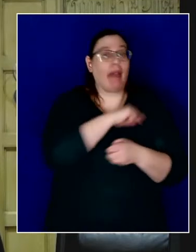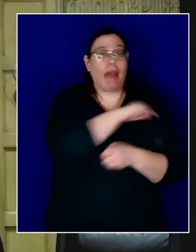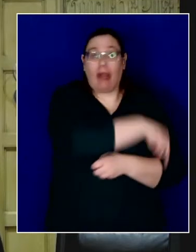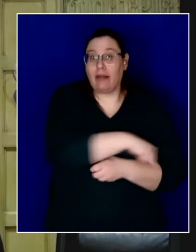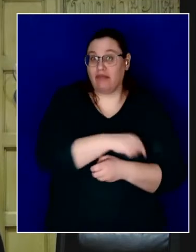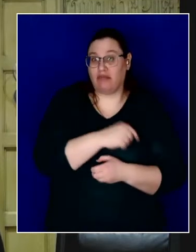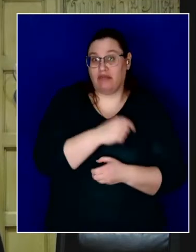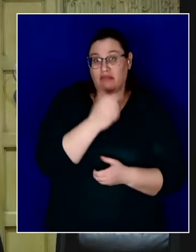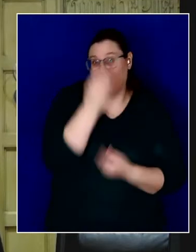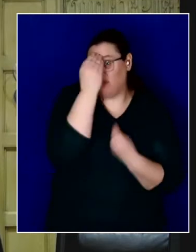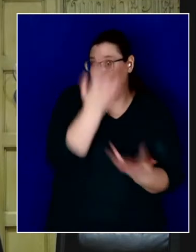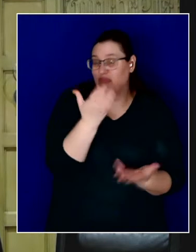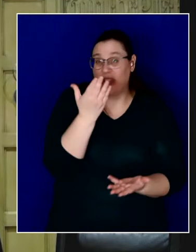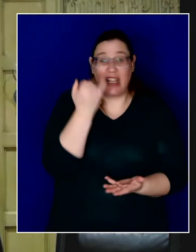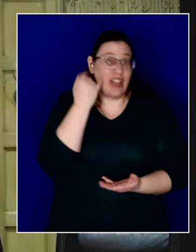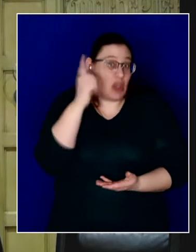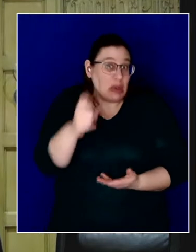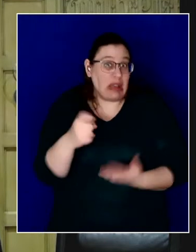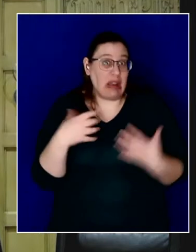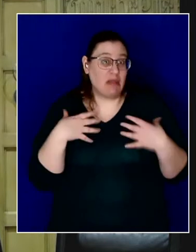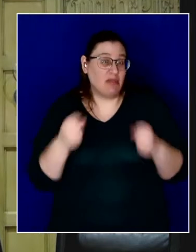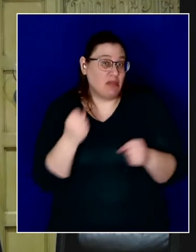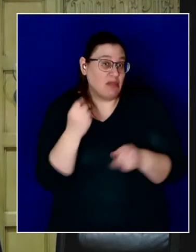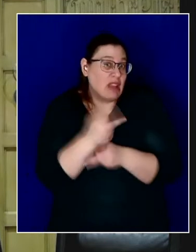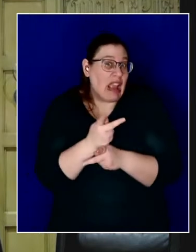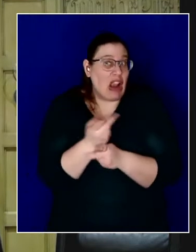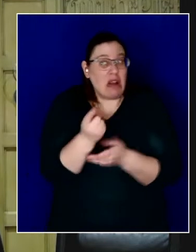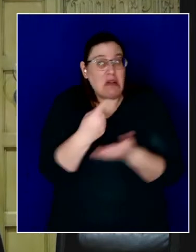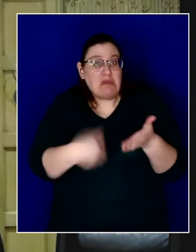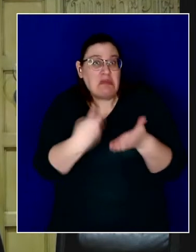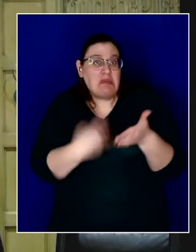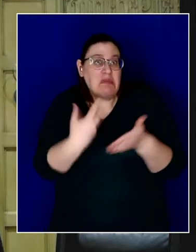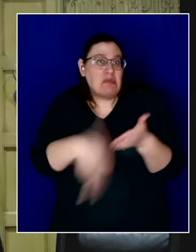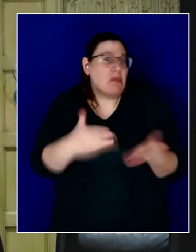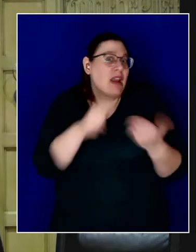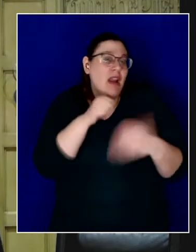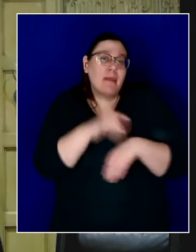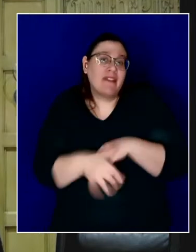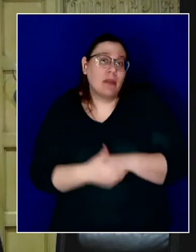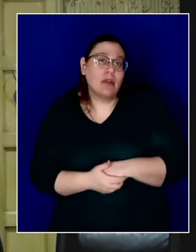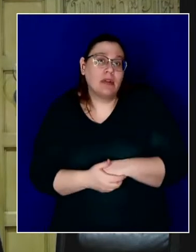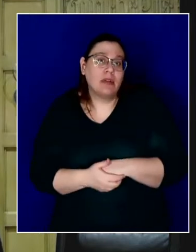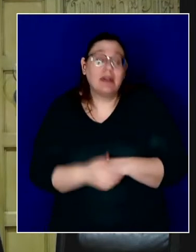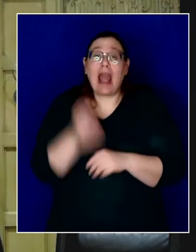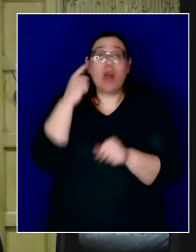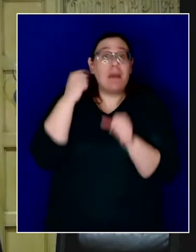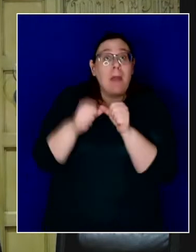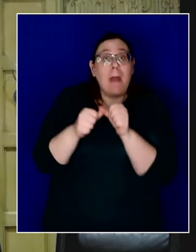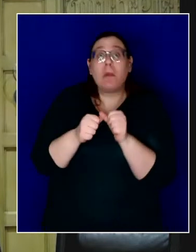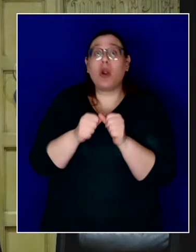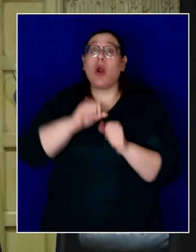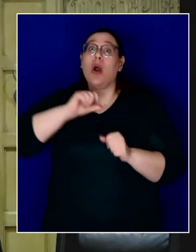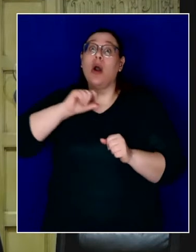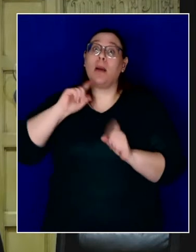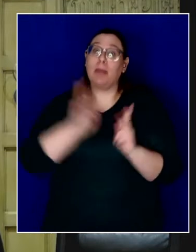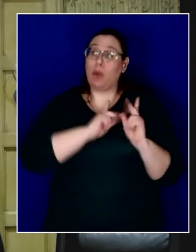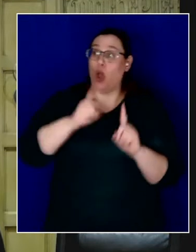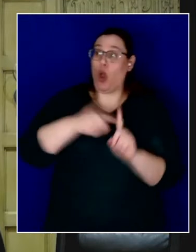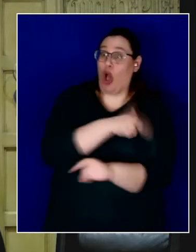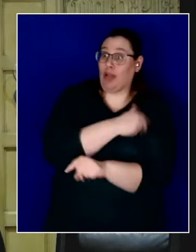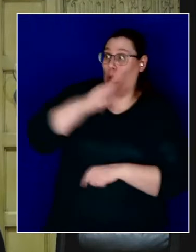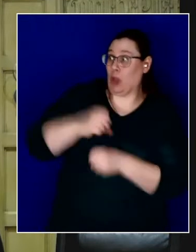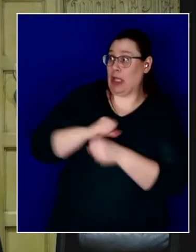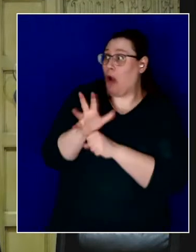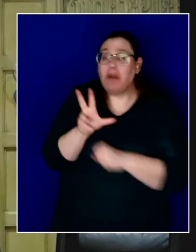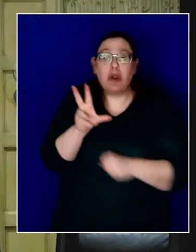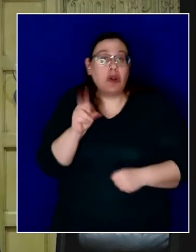not be available when it's needed in a few weeks. And remember, not everybody comes to a hospital because of COVID-19. Something may happen to you or a